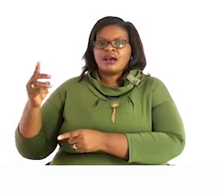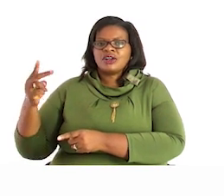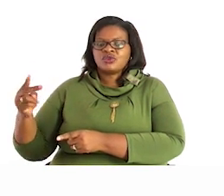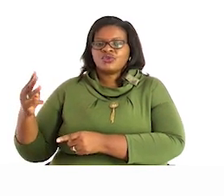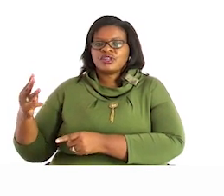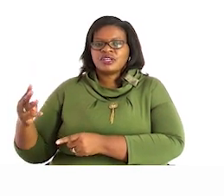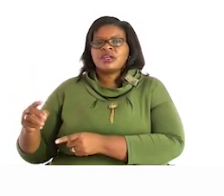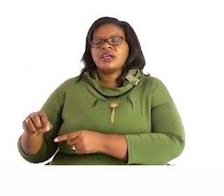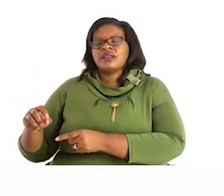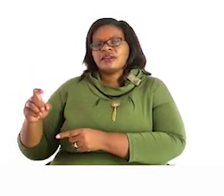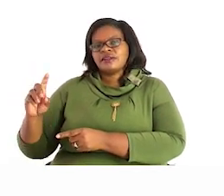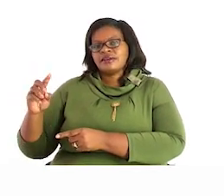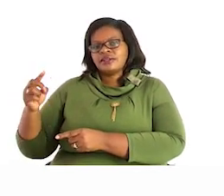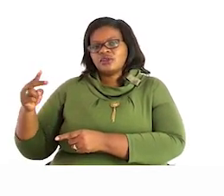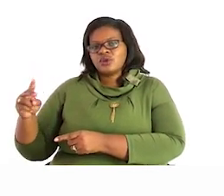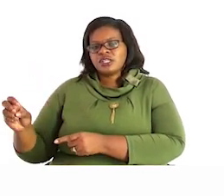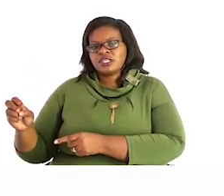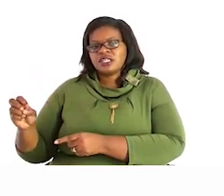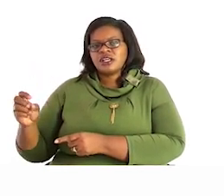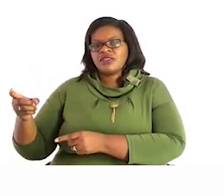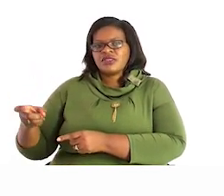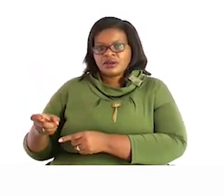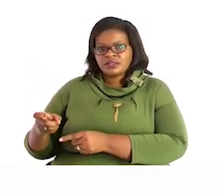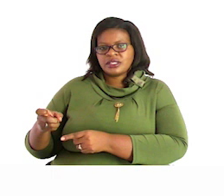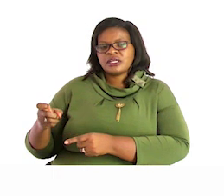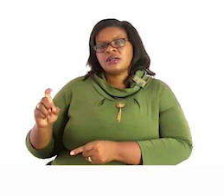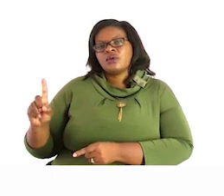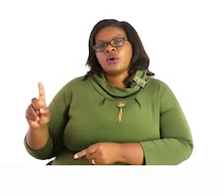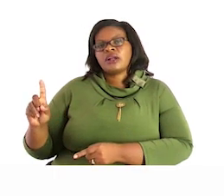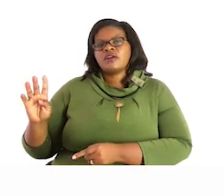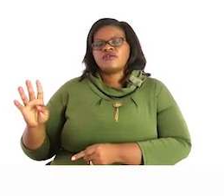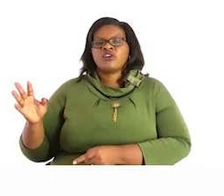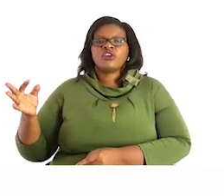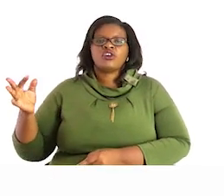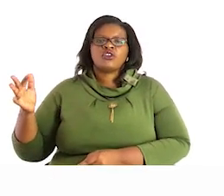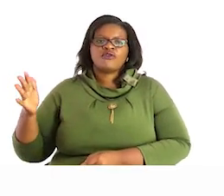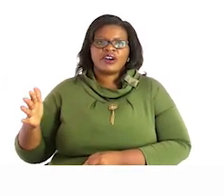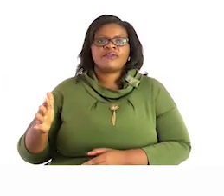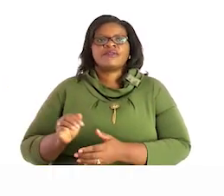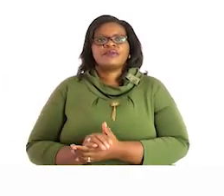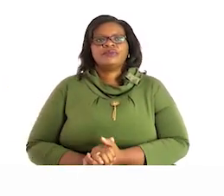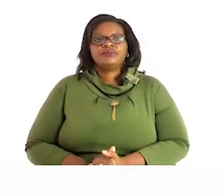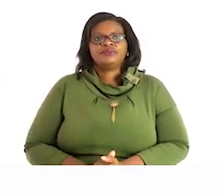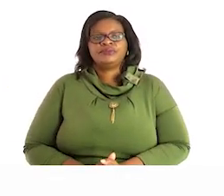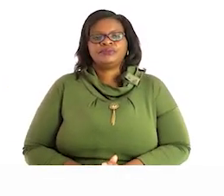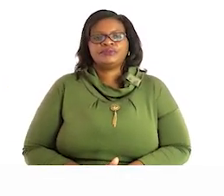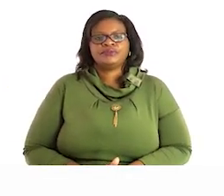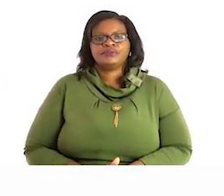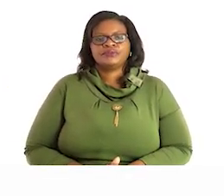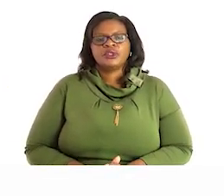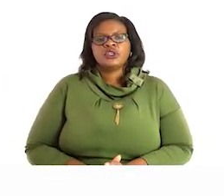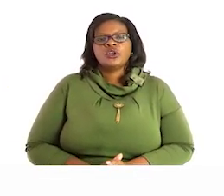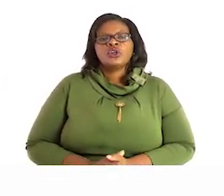so now we are done with ascending order our next examples